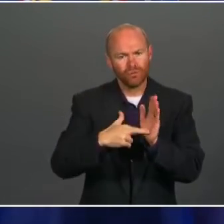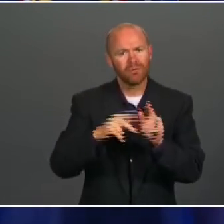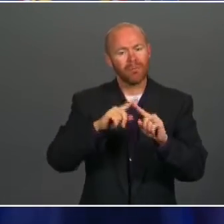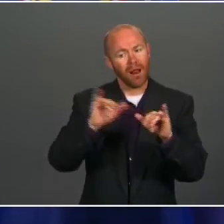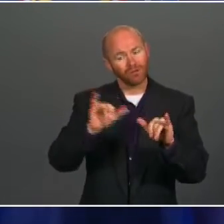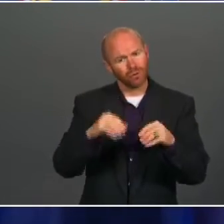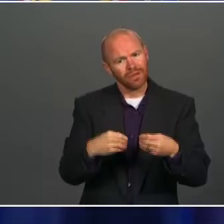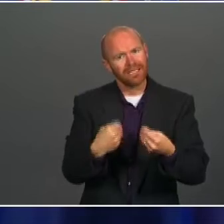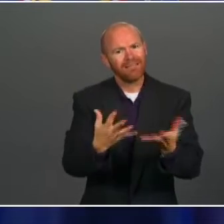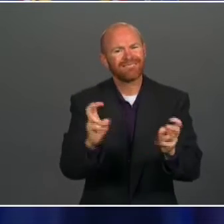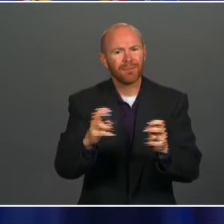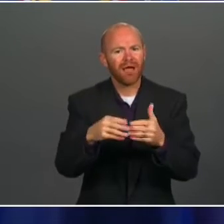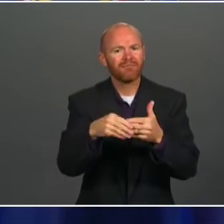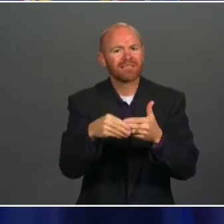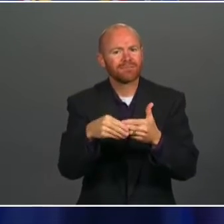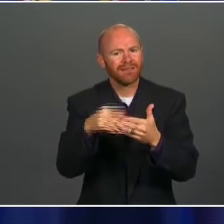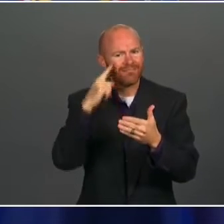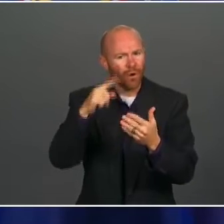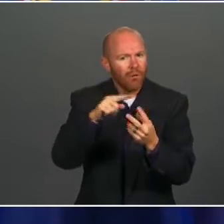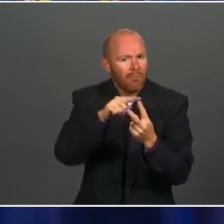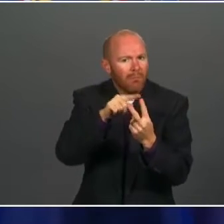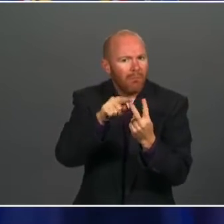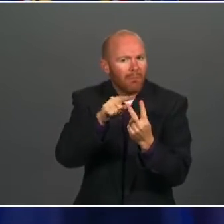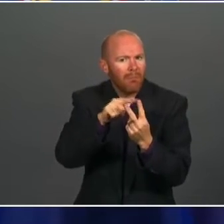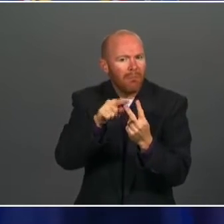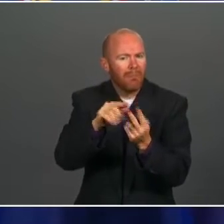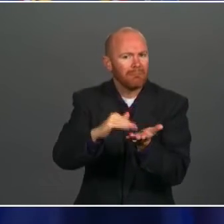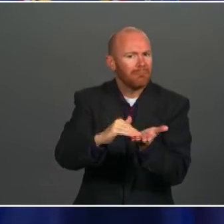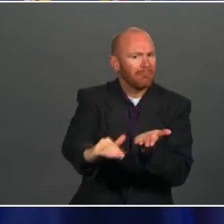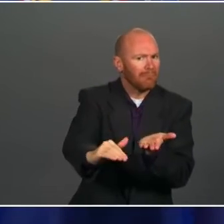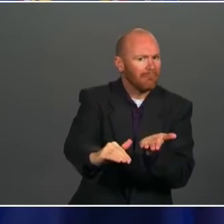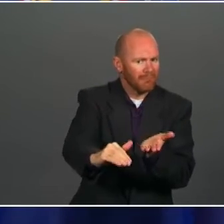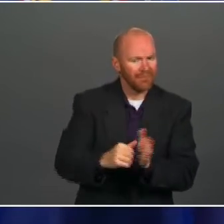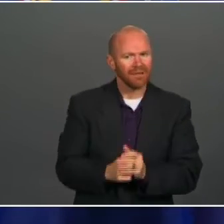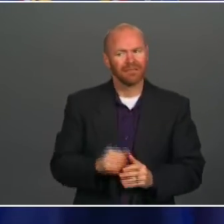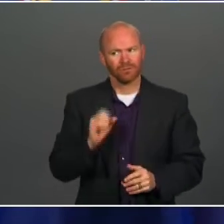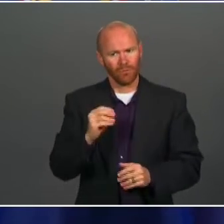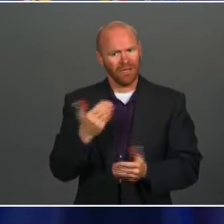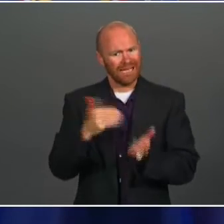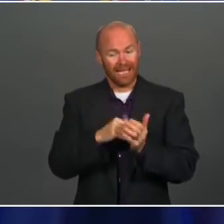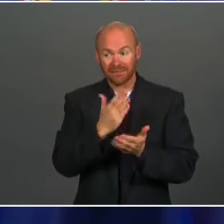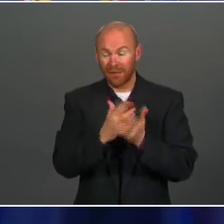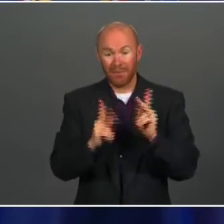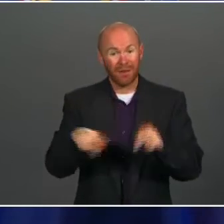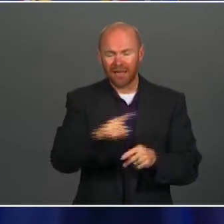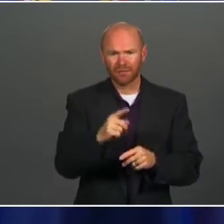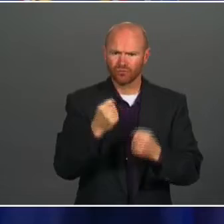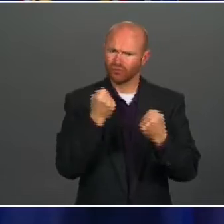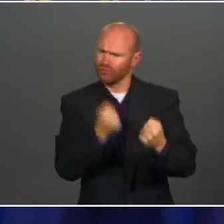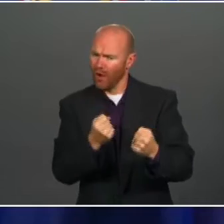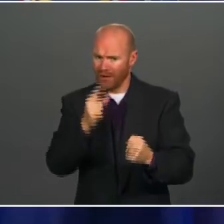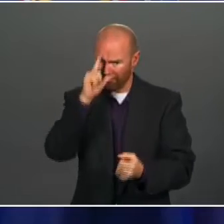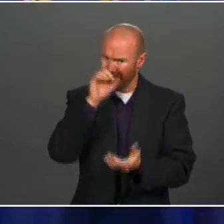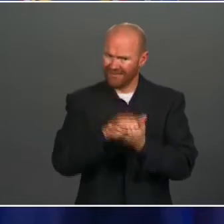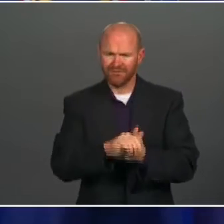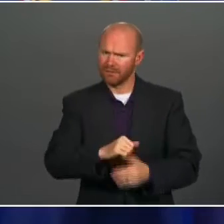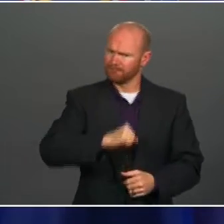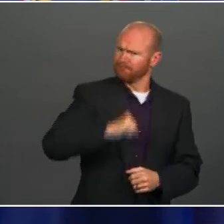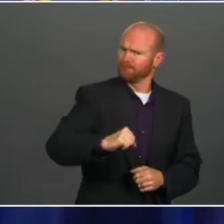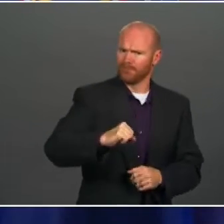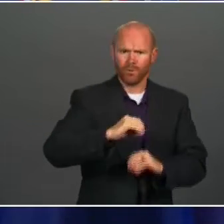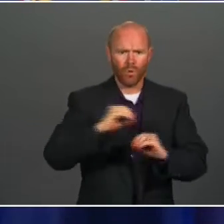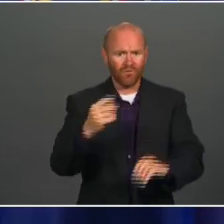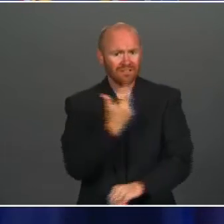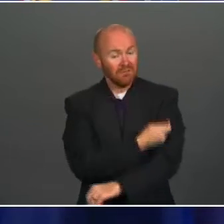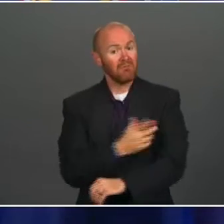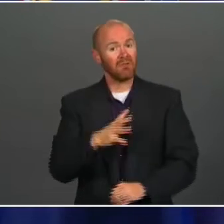handful of our employees who just so strongly believe in this that they're not willing to get the vaccine, and we can move